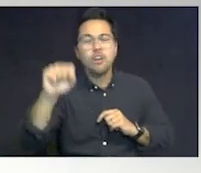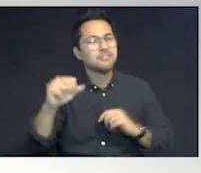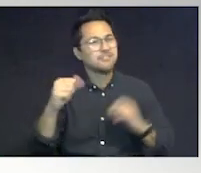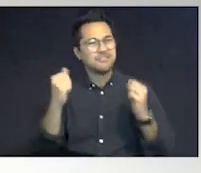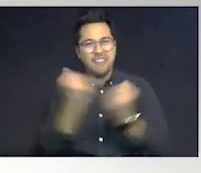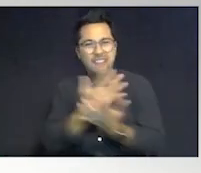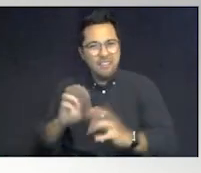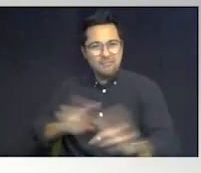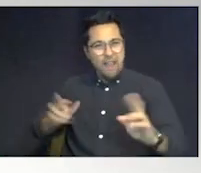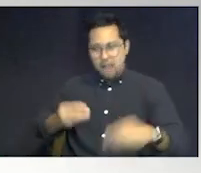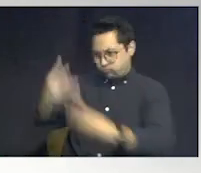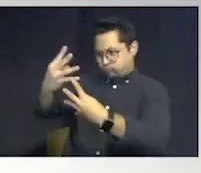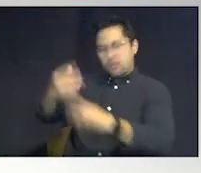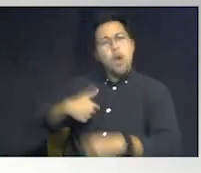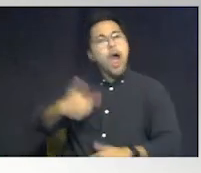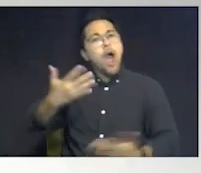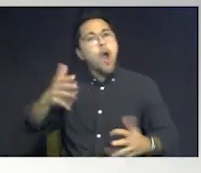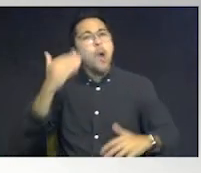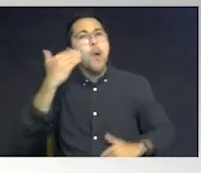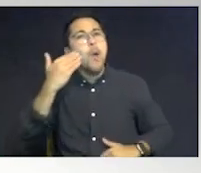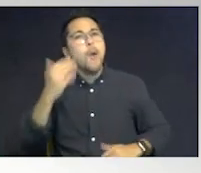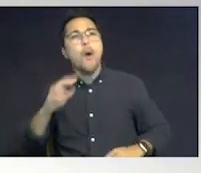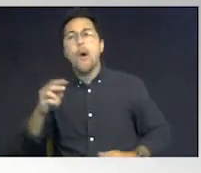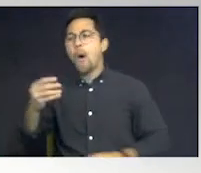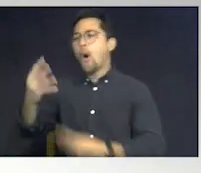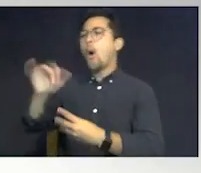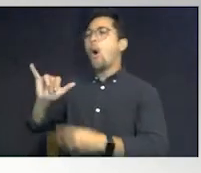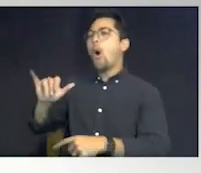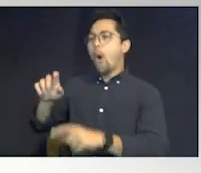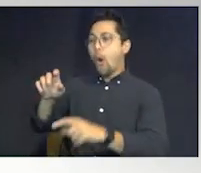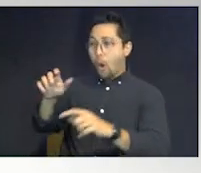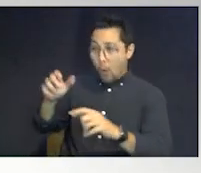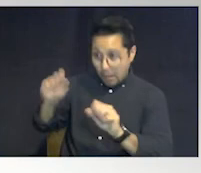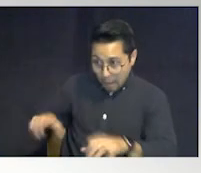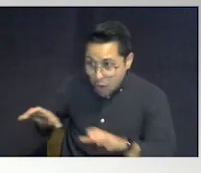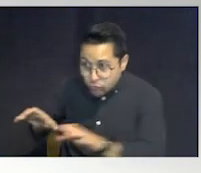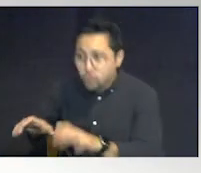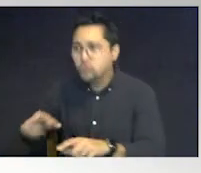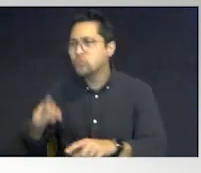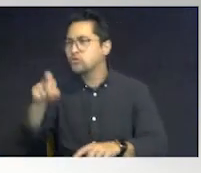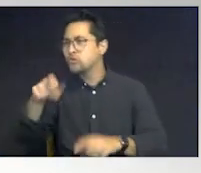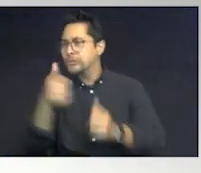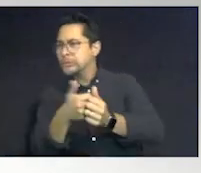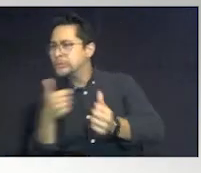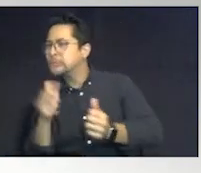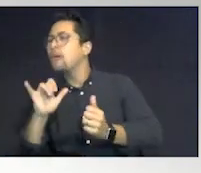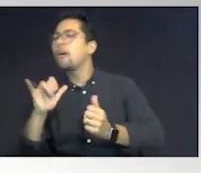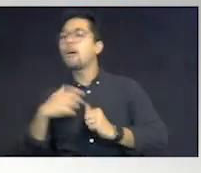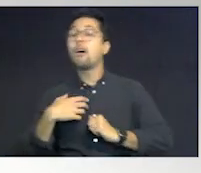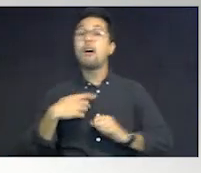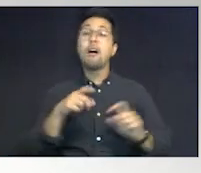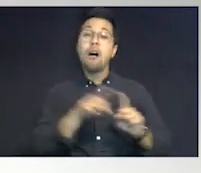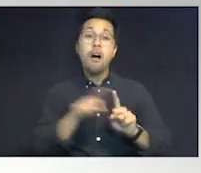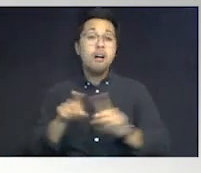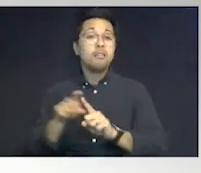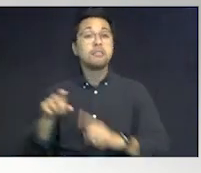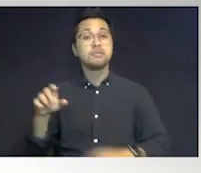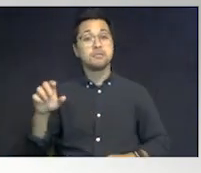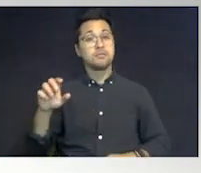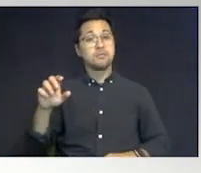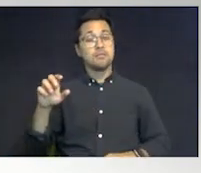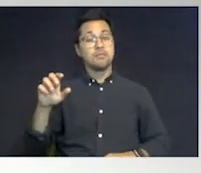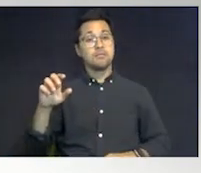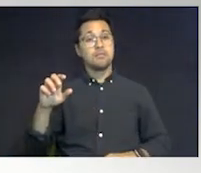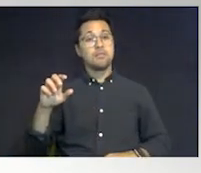already know more or less what triggers or what to do or what not to do. Also, the ASGO has provided